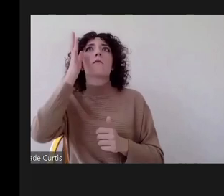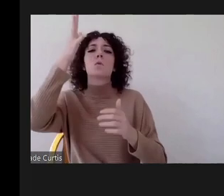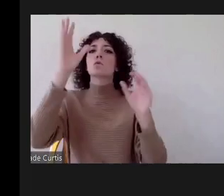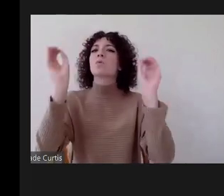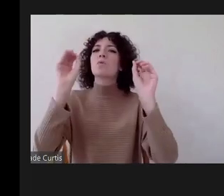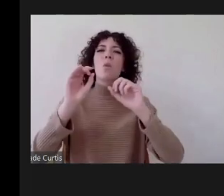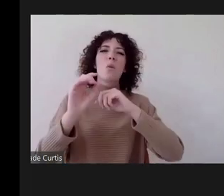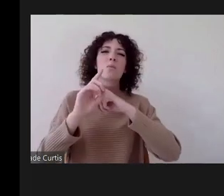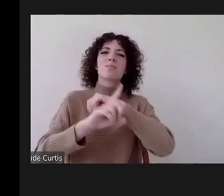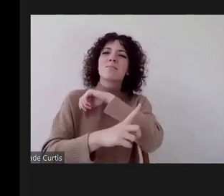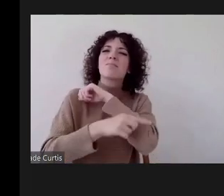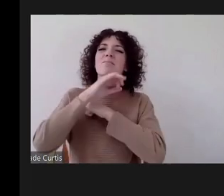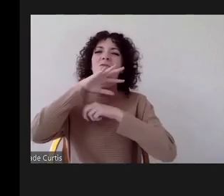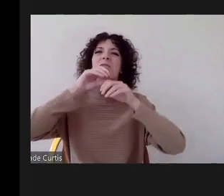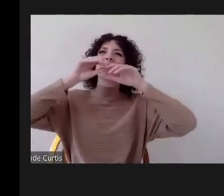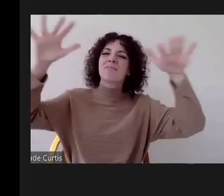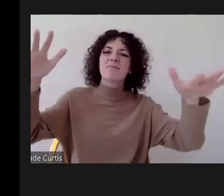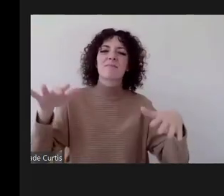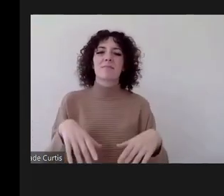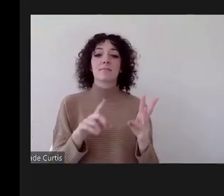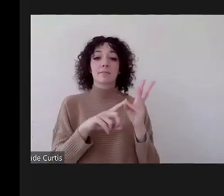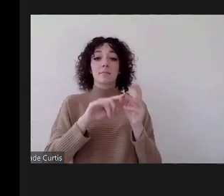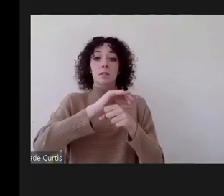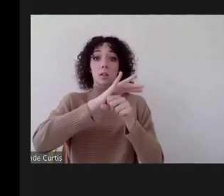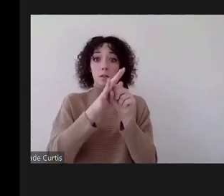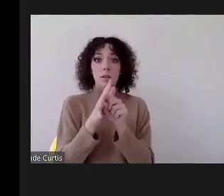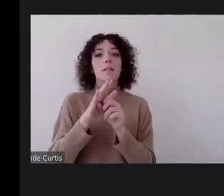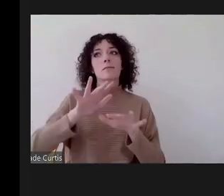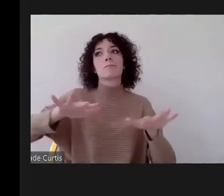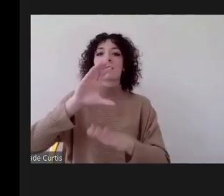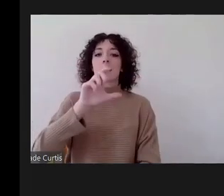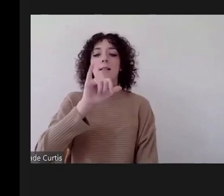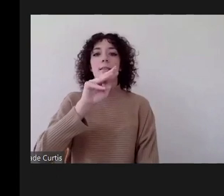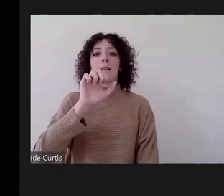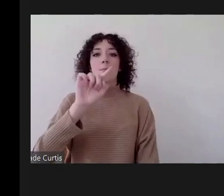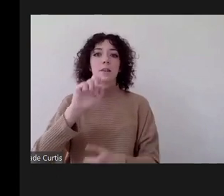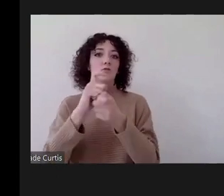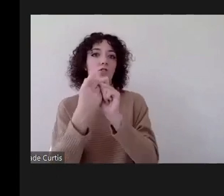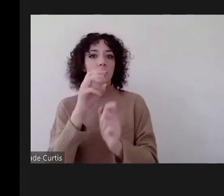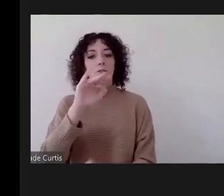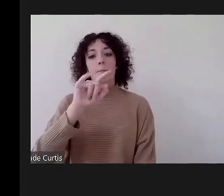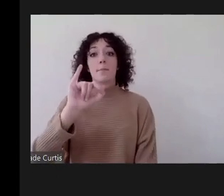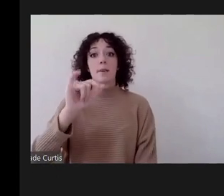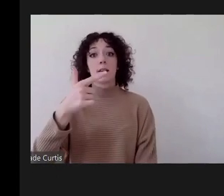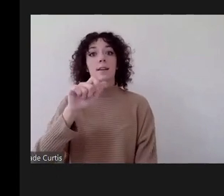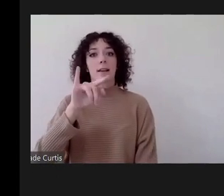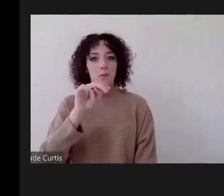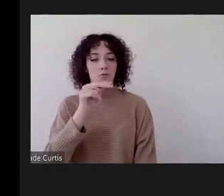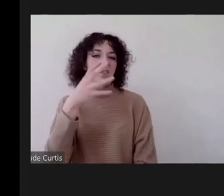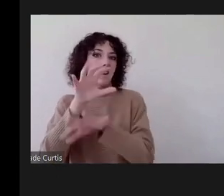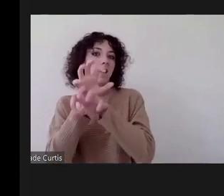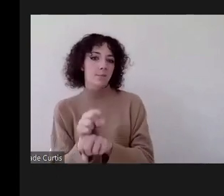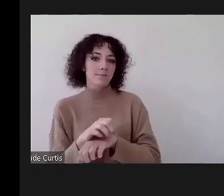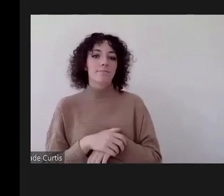waste covet 19 and climate change mitigation and adaptation each session as much as